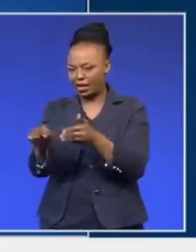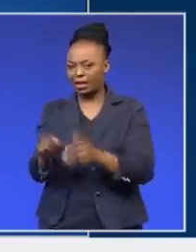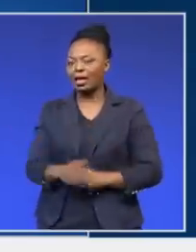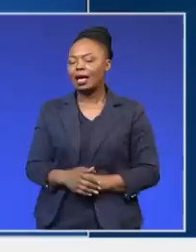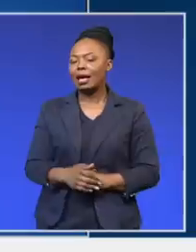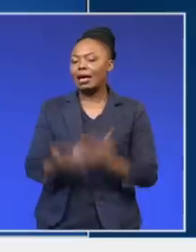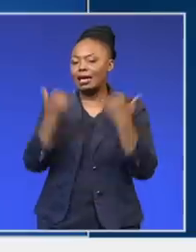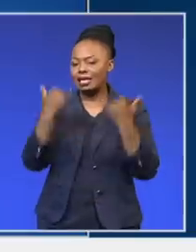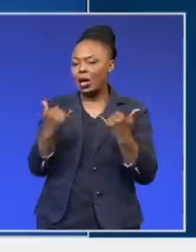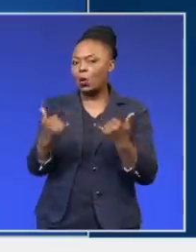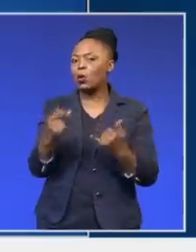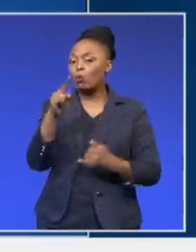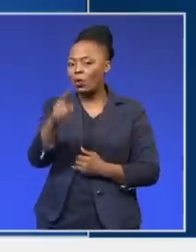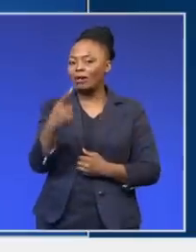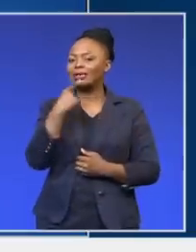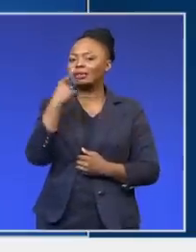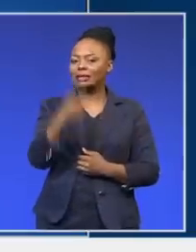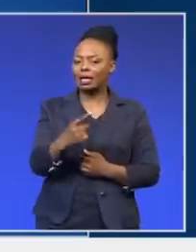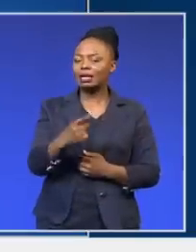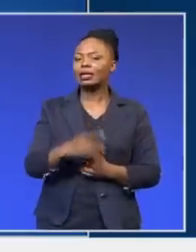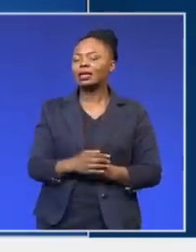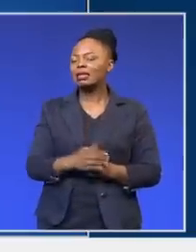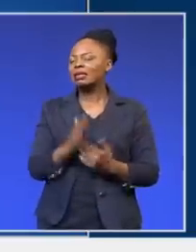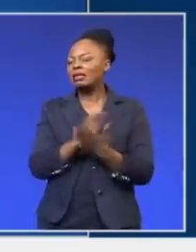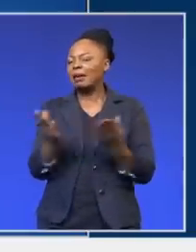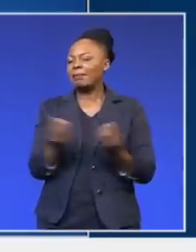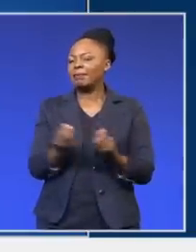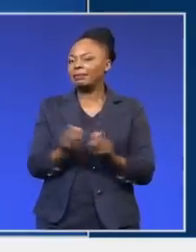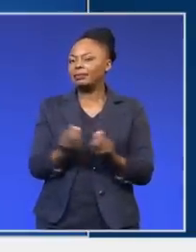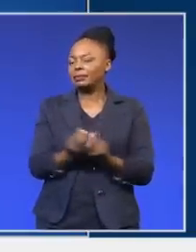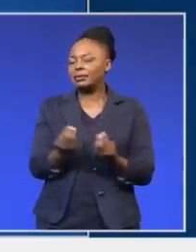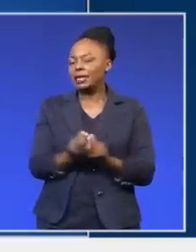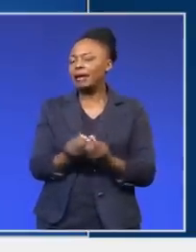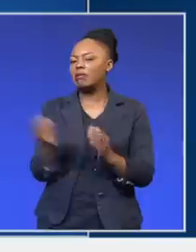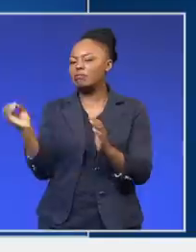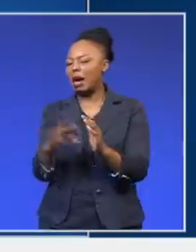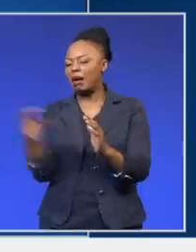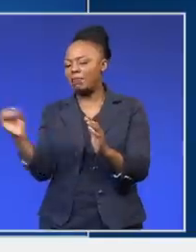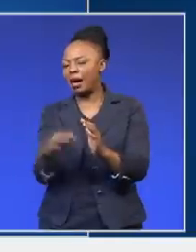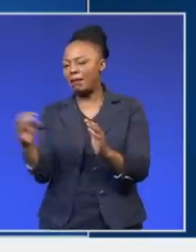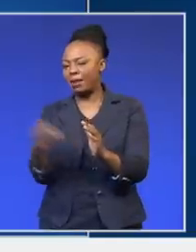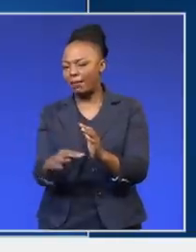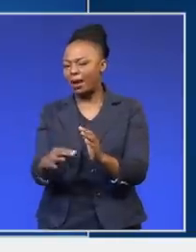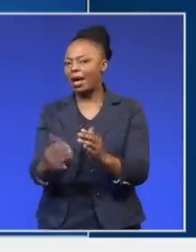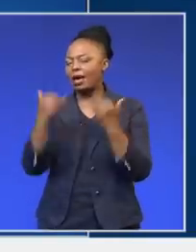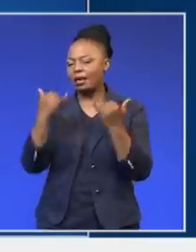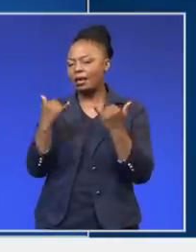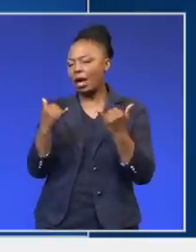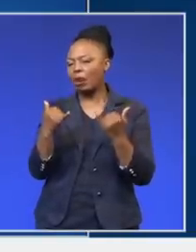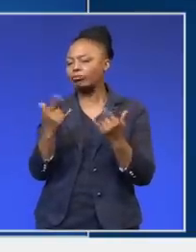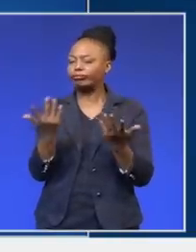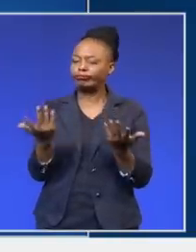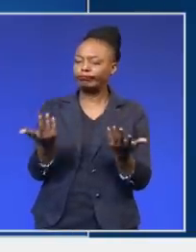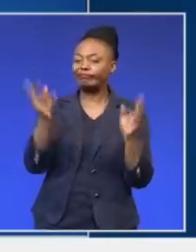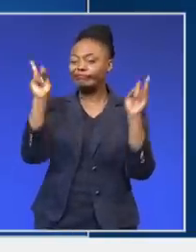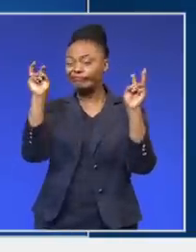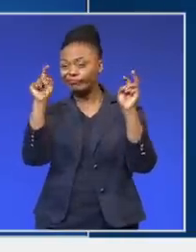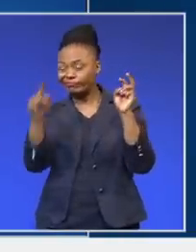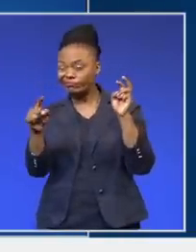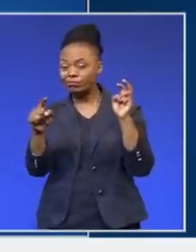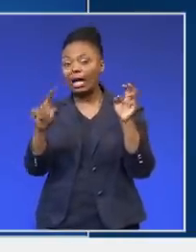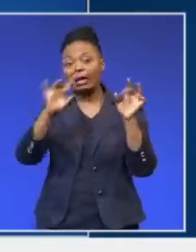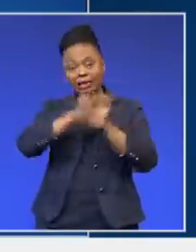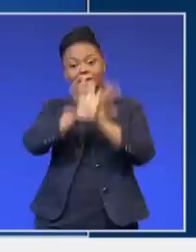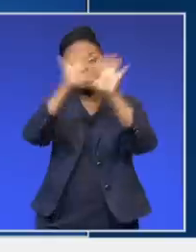that there was or there were something that was loaded, that it's now a matter of, you know, coming clear